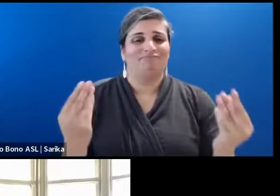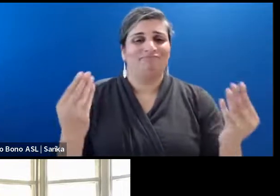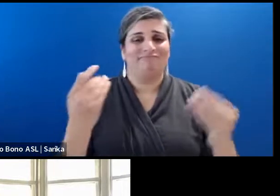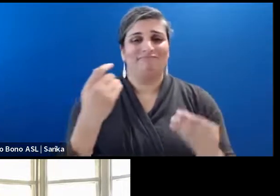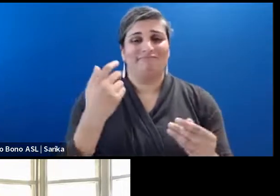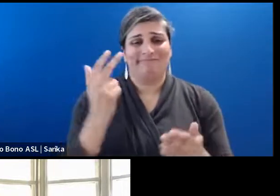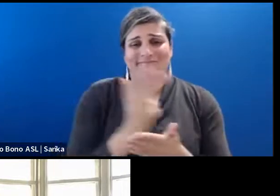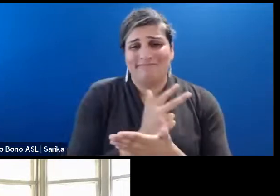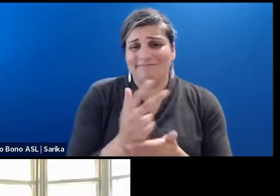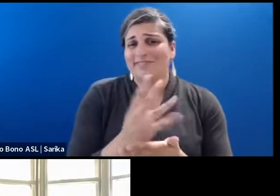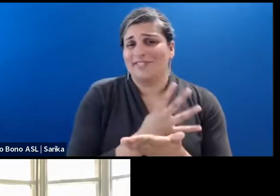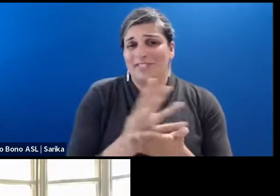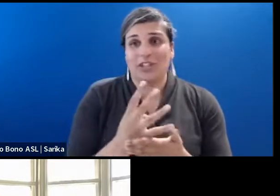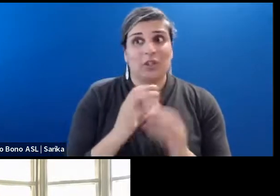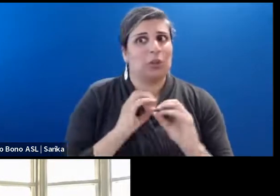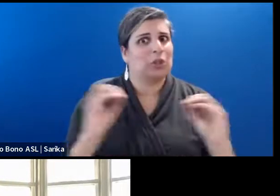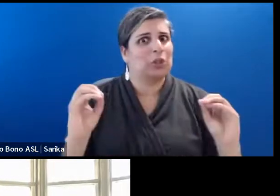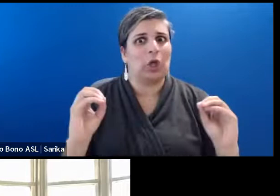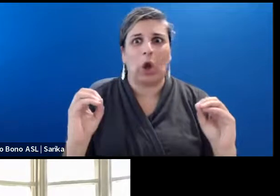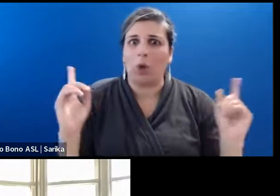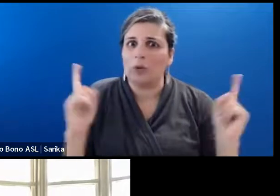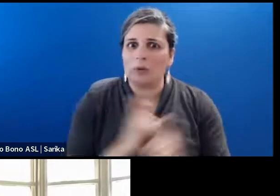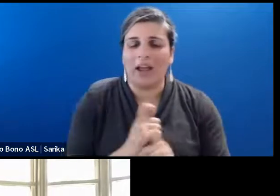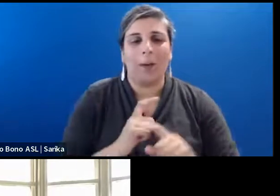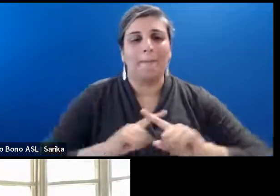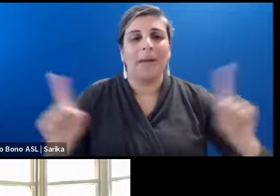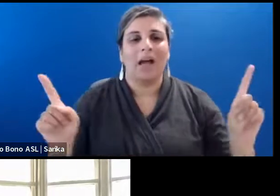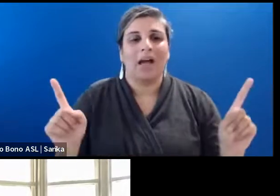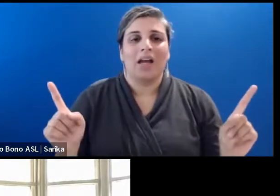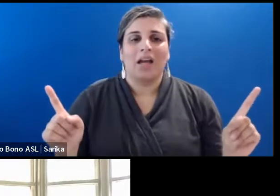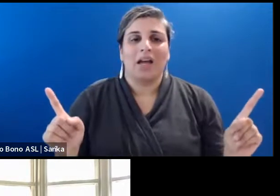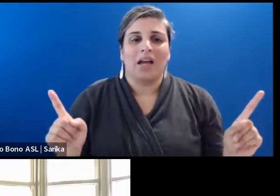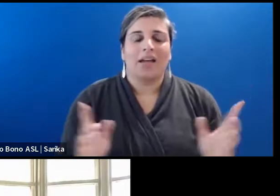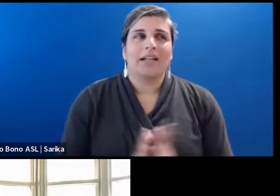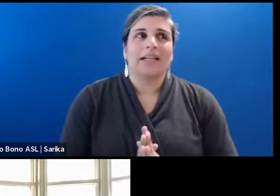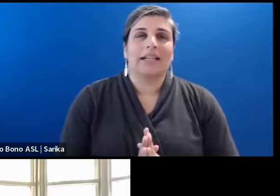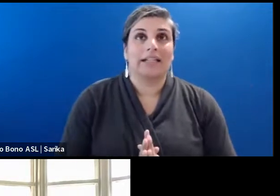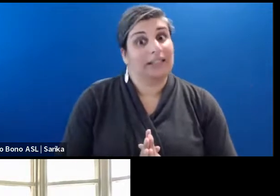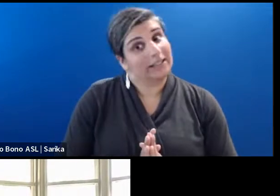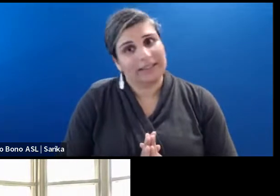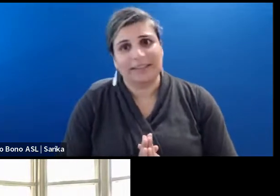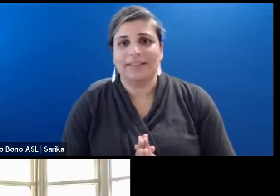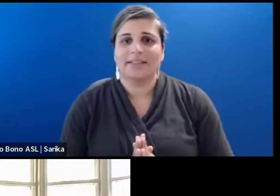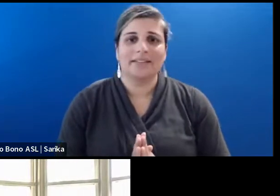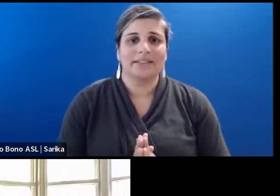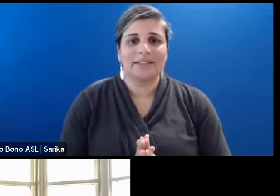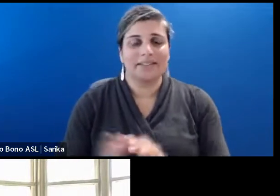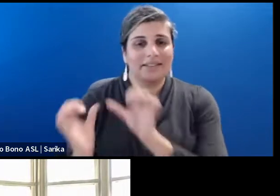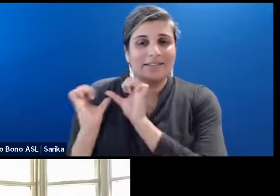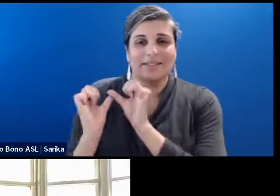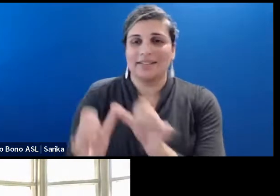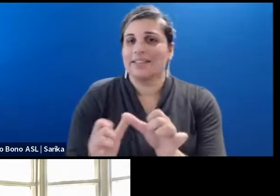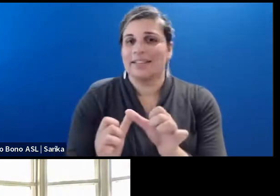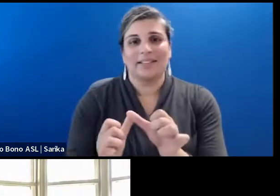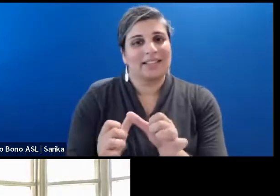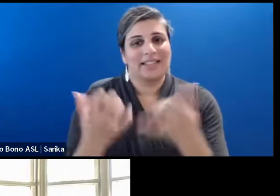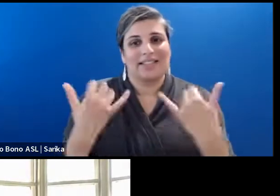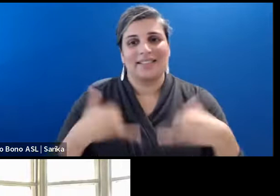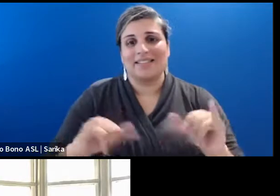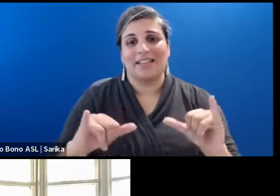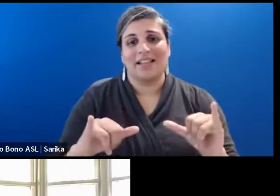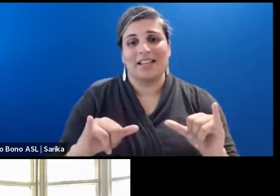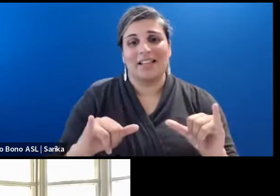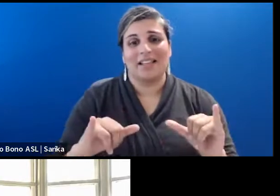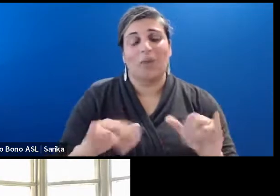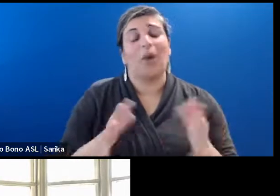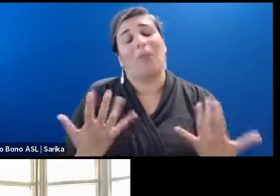four weeks, so we're not in drought status. But at the same time, um, we continue to, uh, to, to love the weather